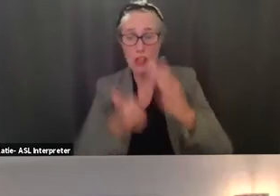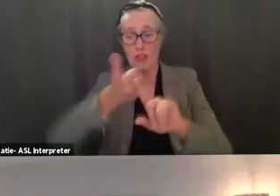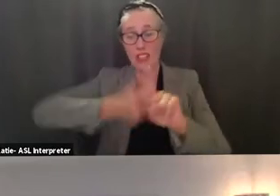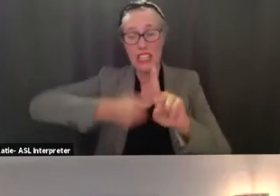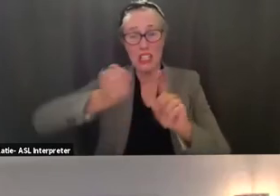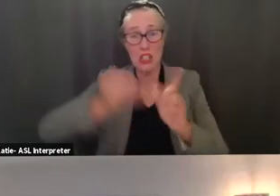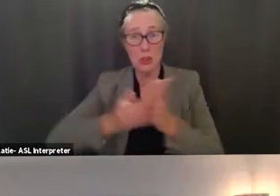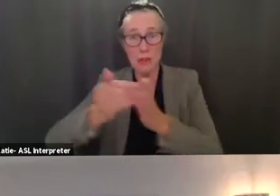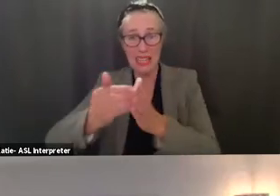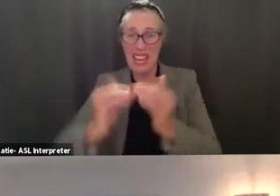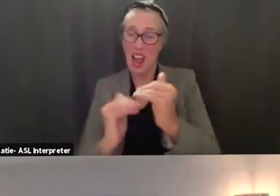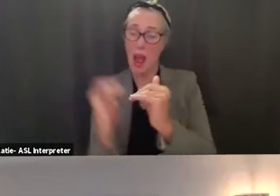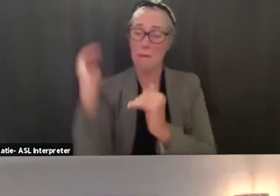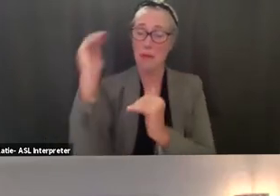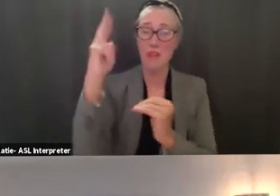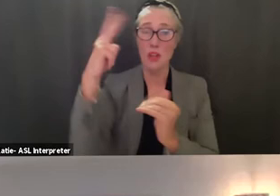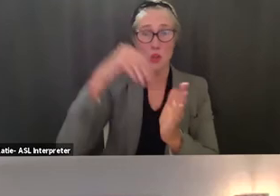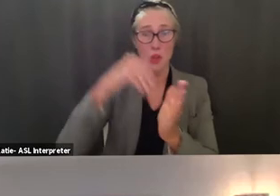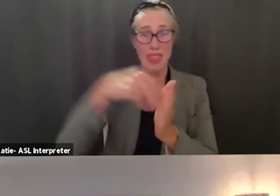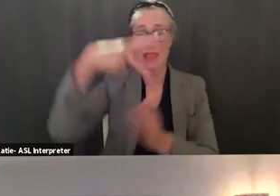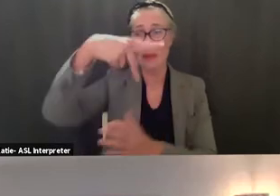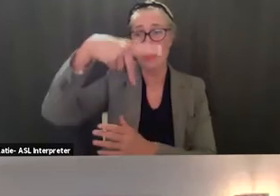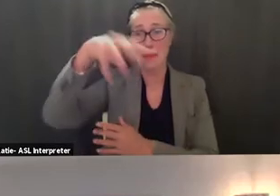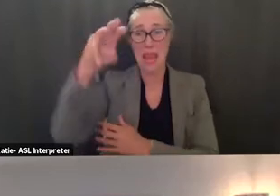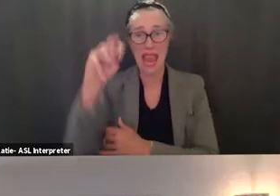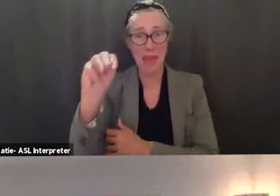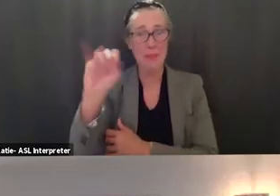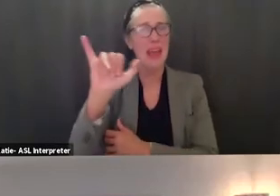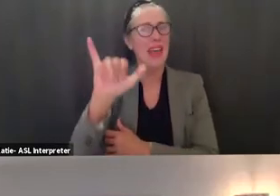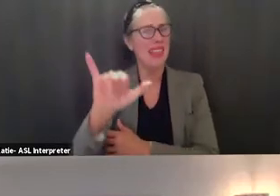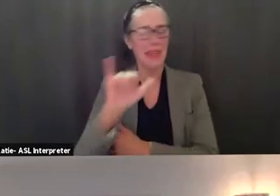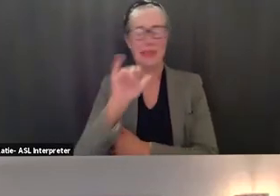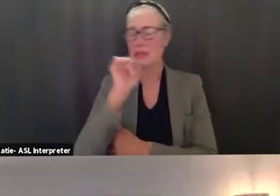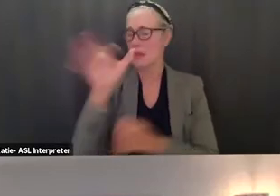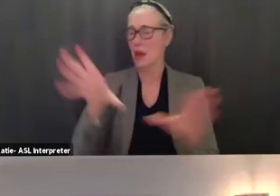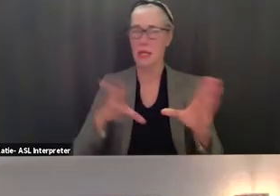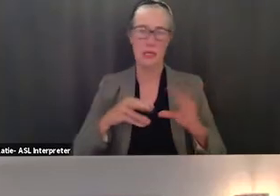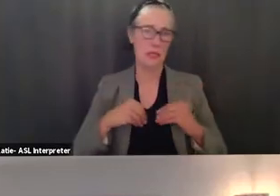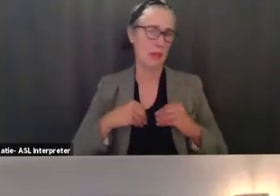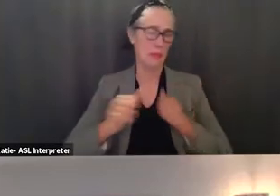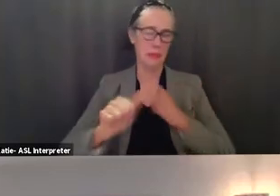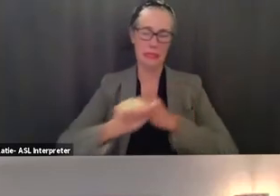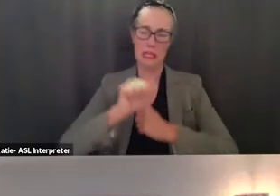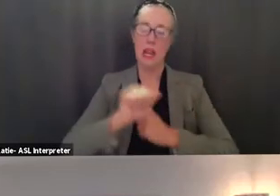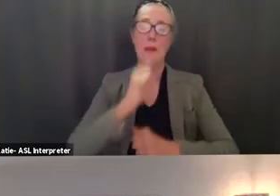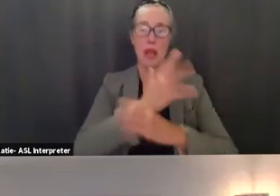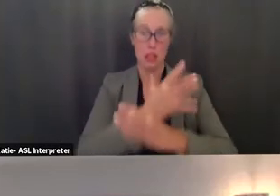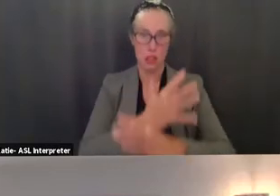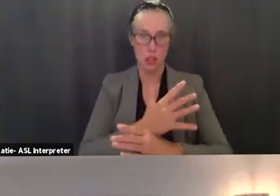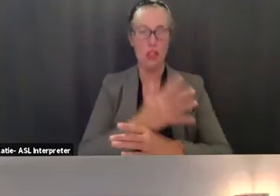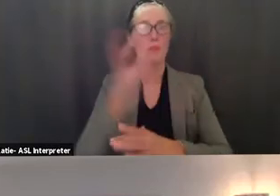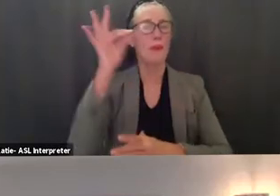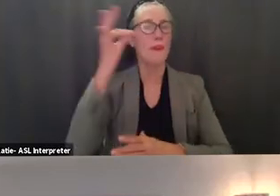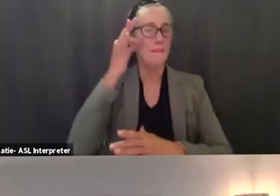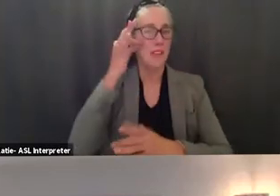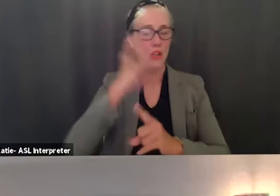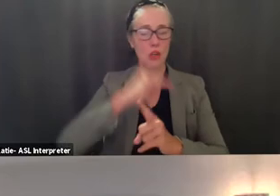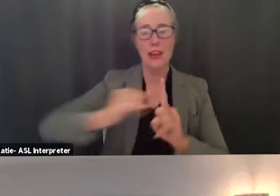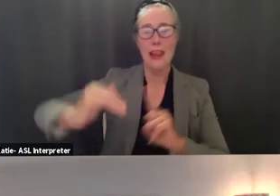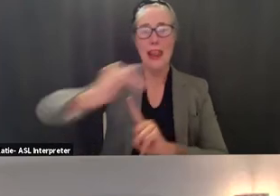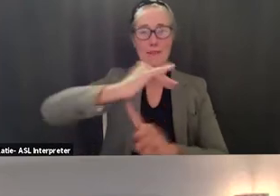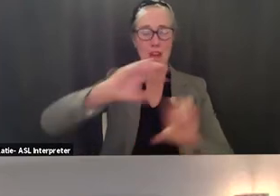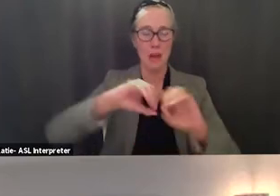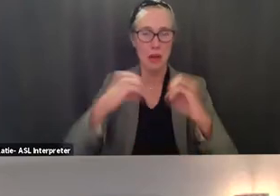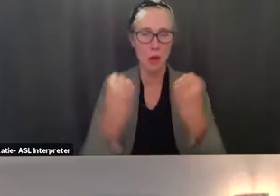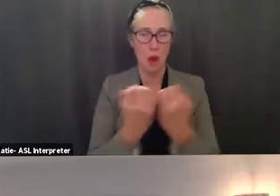above 2000 ppm considered unacceptable by the german federal environment office the jama report